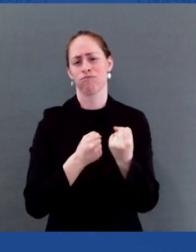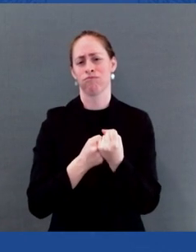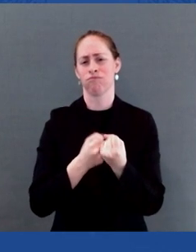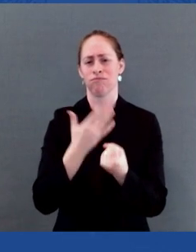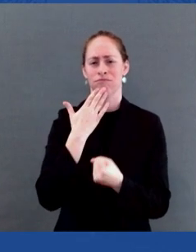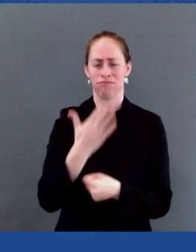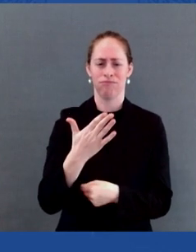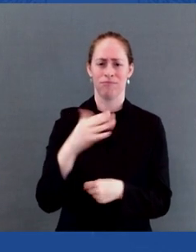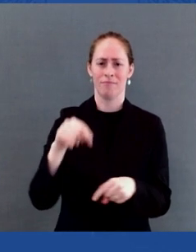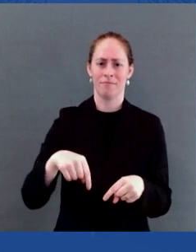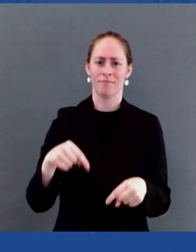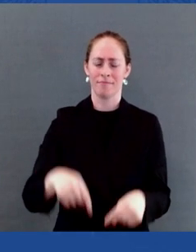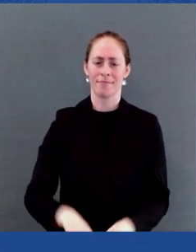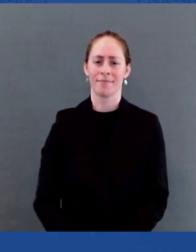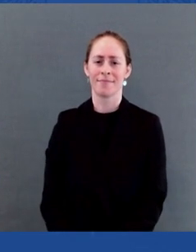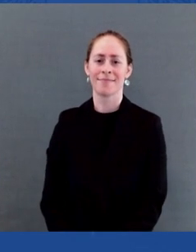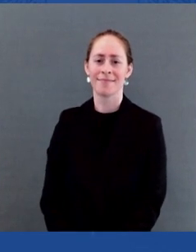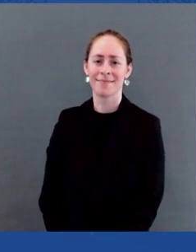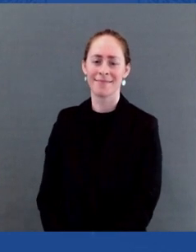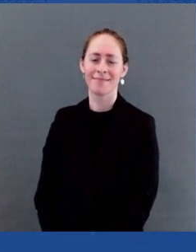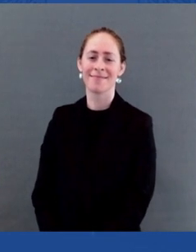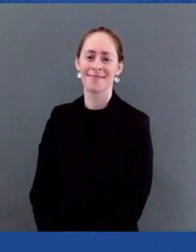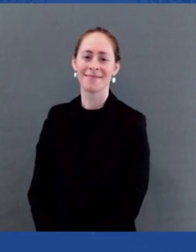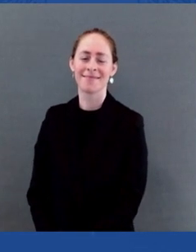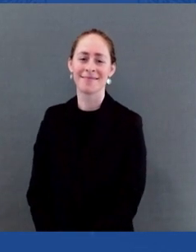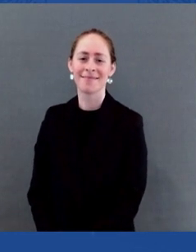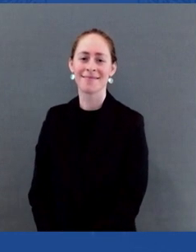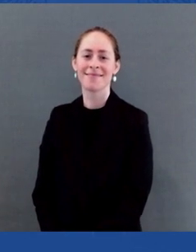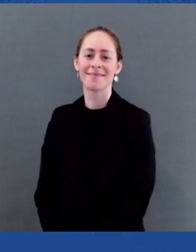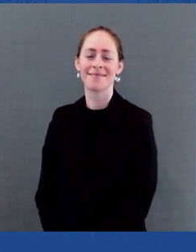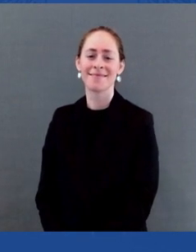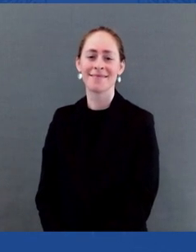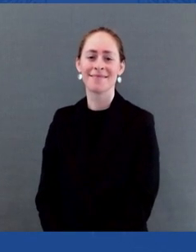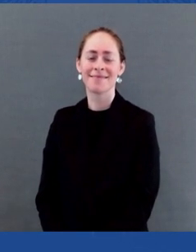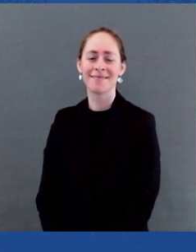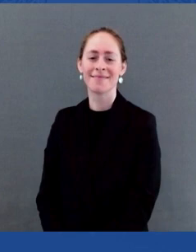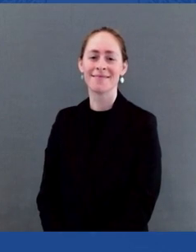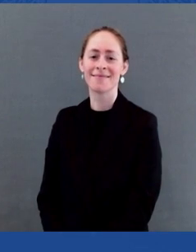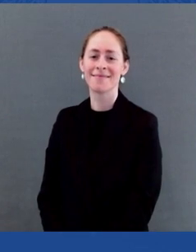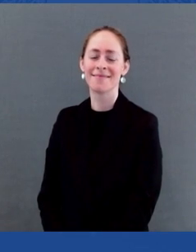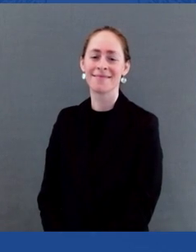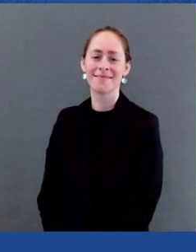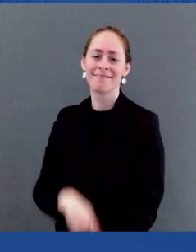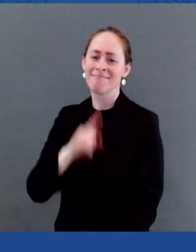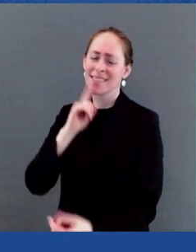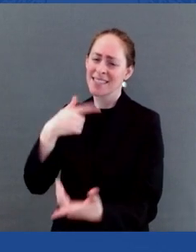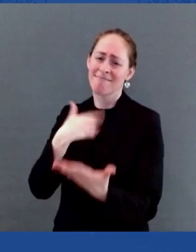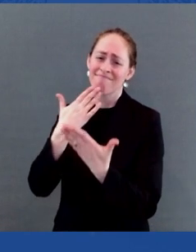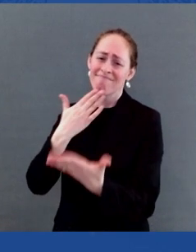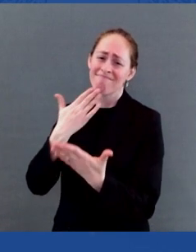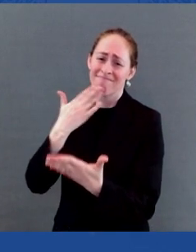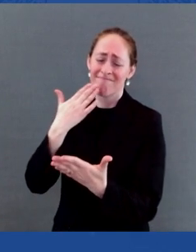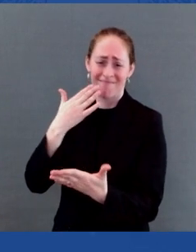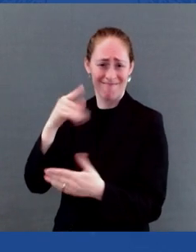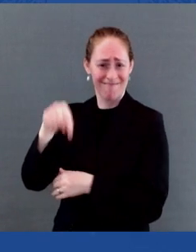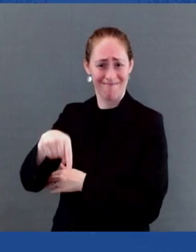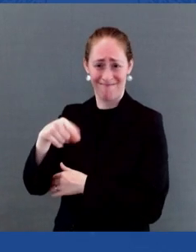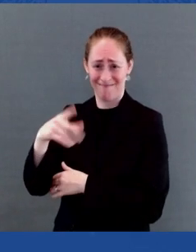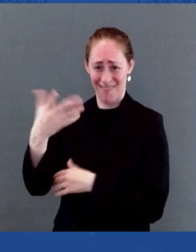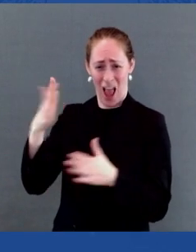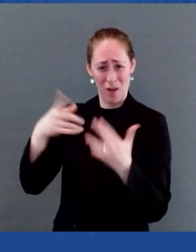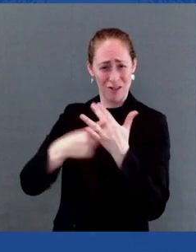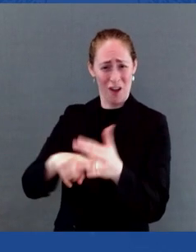as she's a leader of the issue from the moment. She set foot in Congress, starting with Nancy, but also